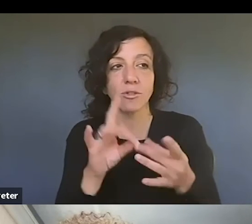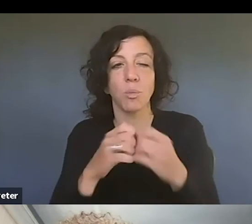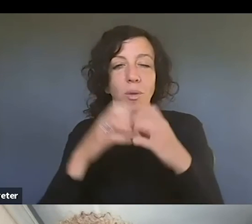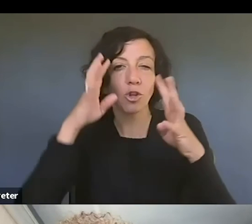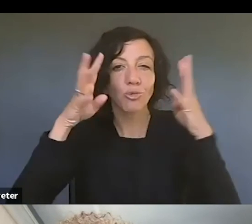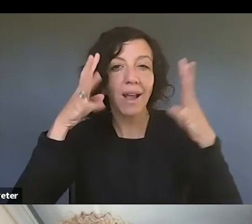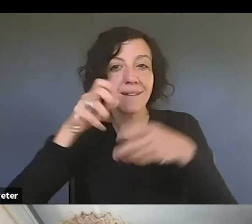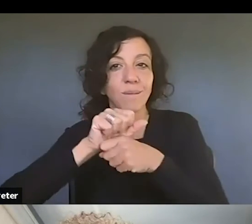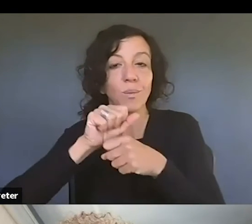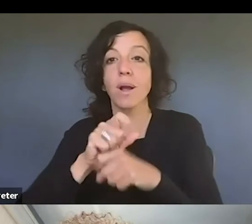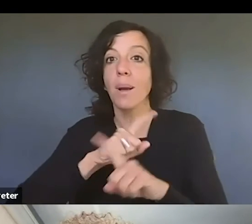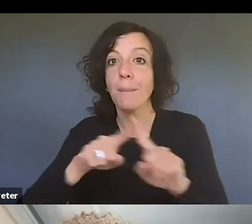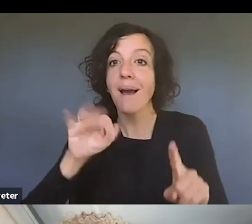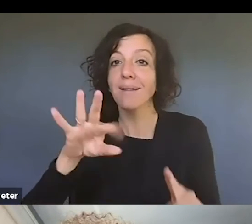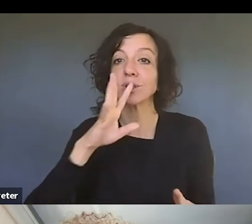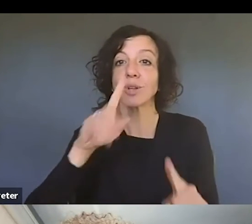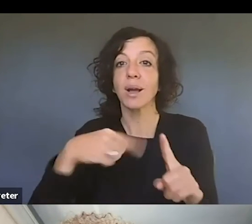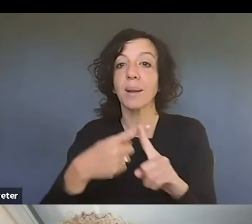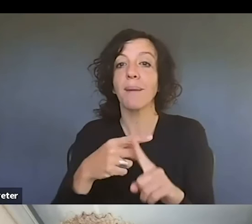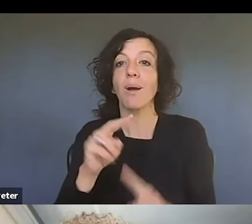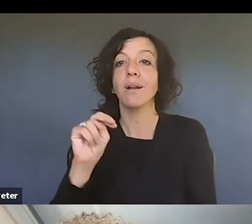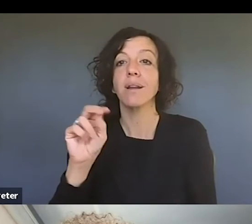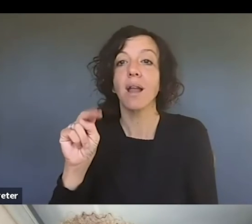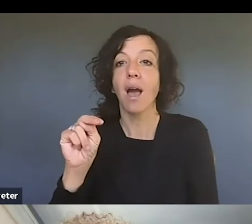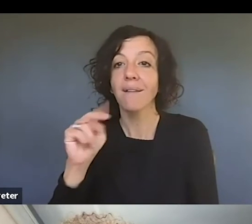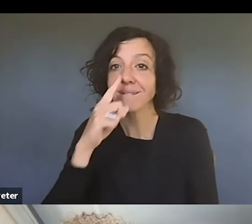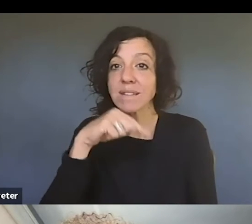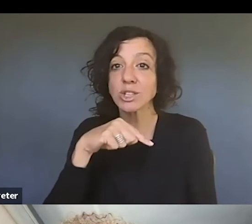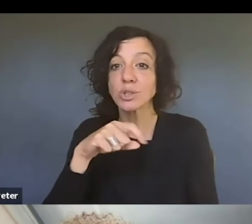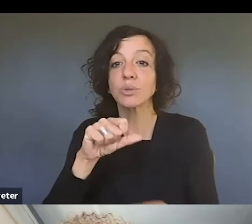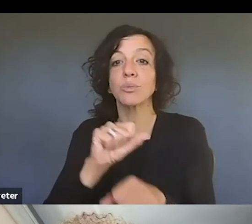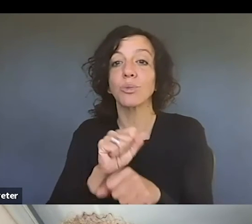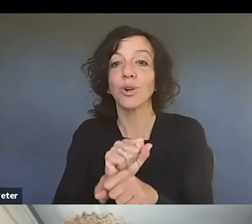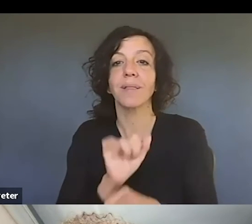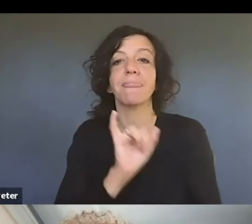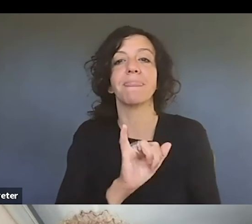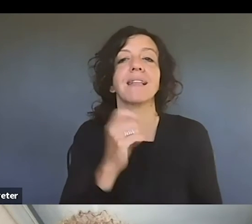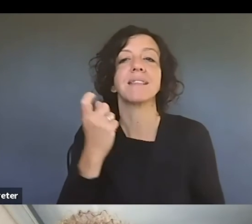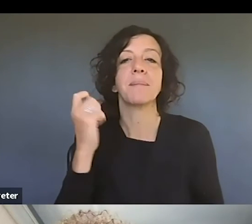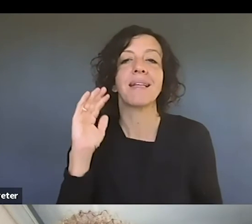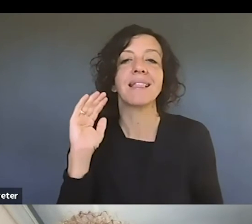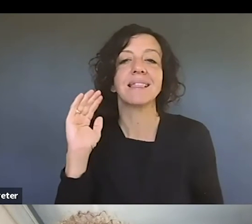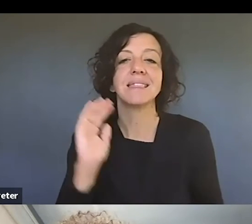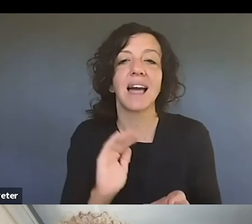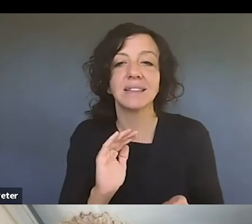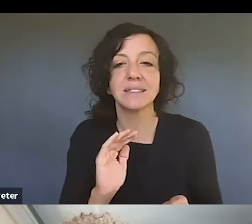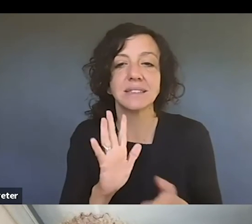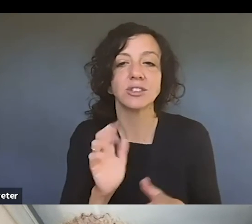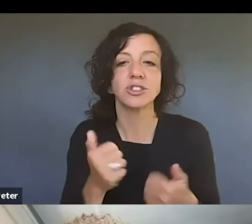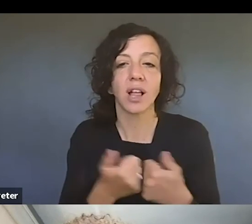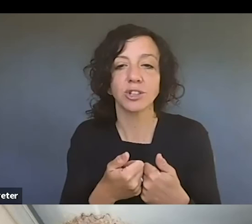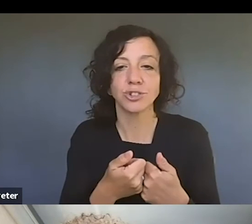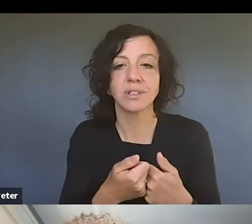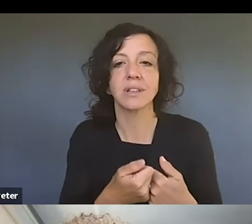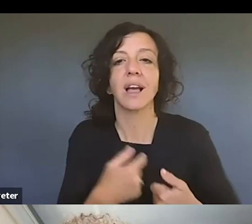other hand, I mean, if you're talking about works of nonfiction, it's sometimes much less, uh, you know, challenging. I think